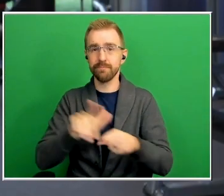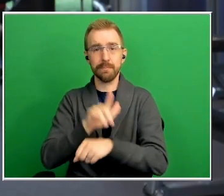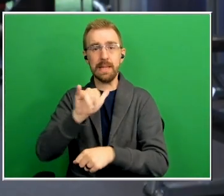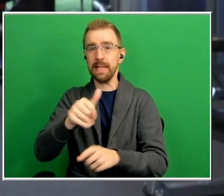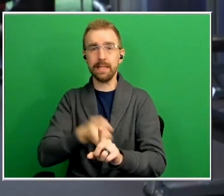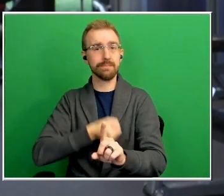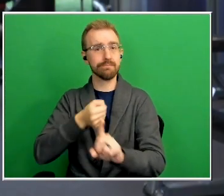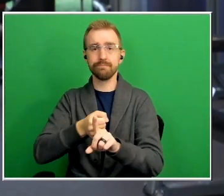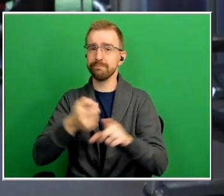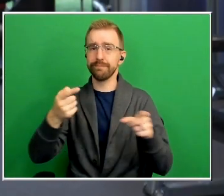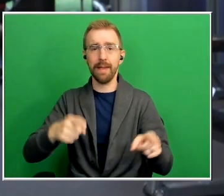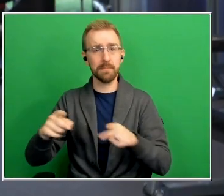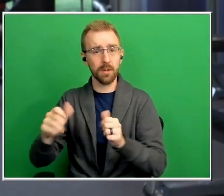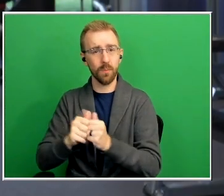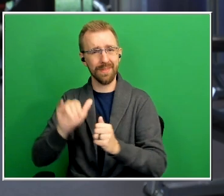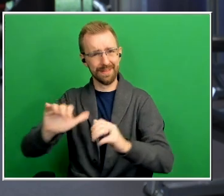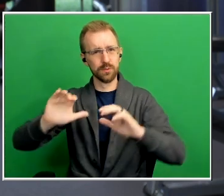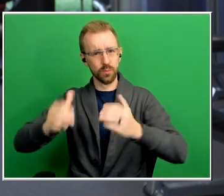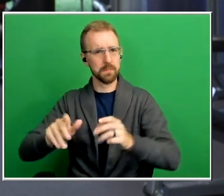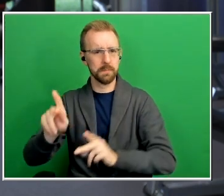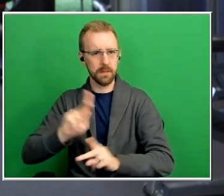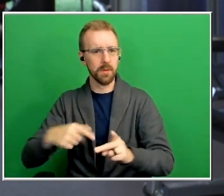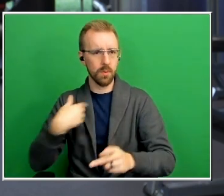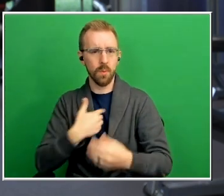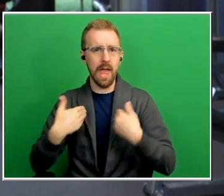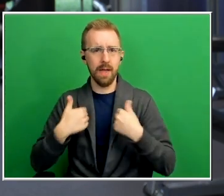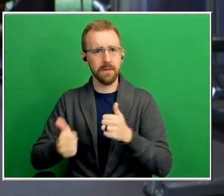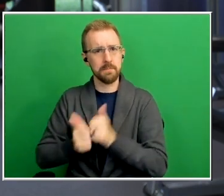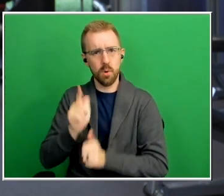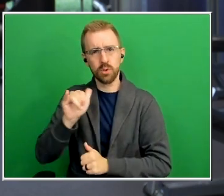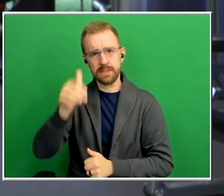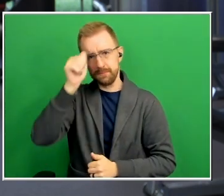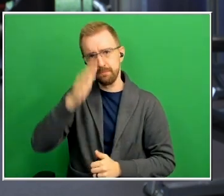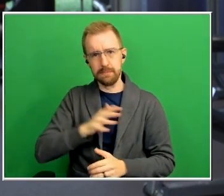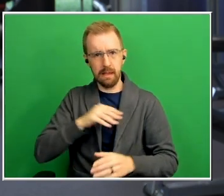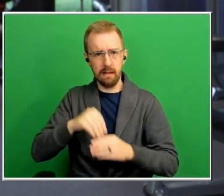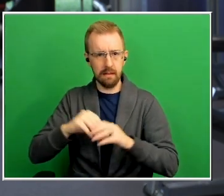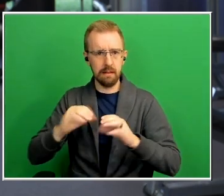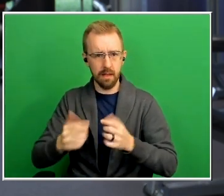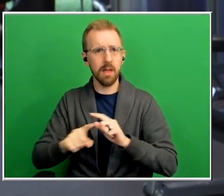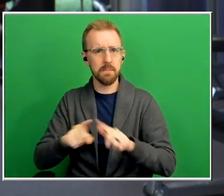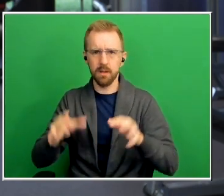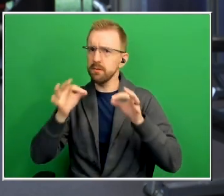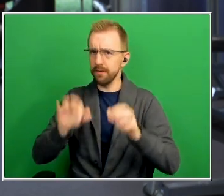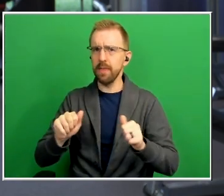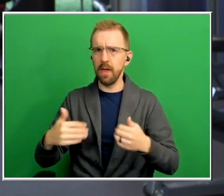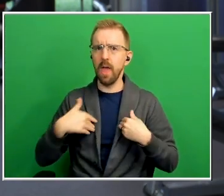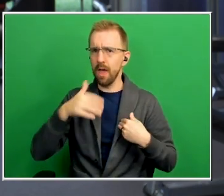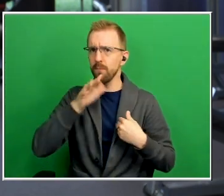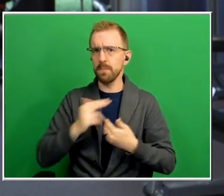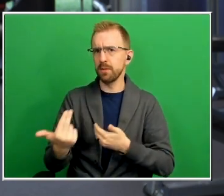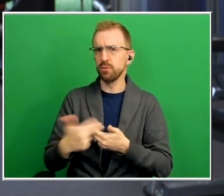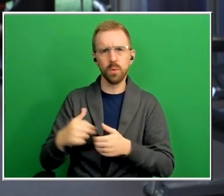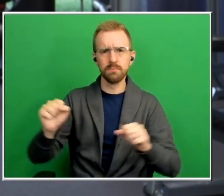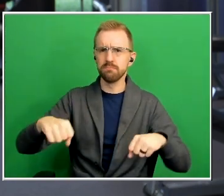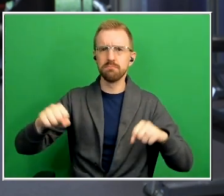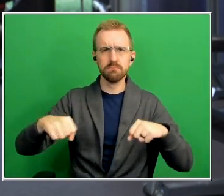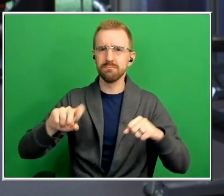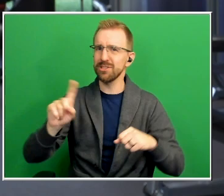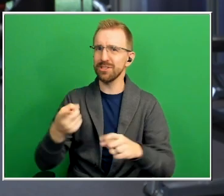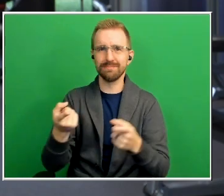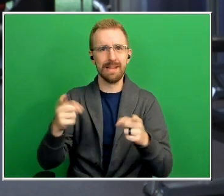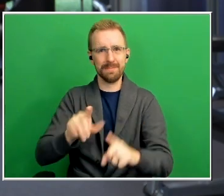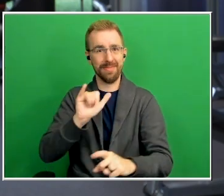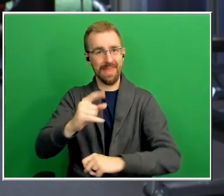population we do have mostly men in the class but we absolutely have women in there just happened to be that day it happened to be the guys